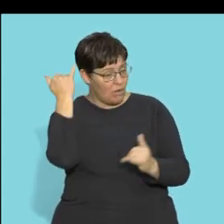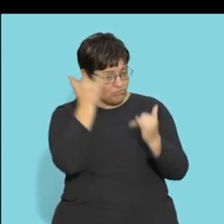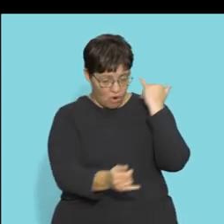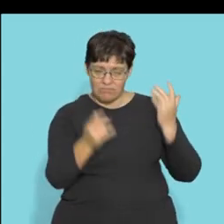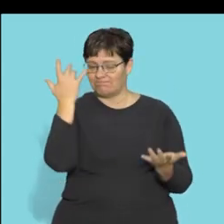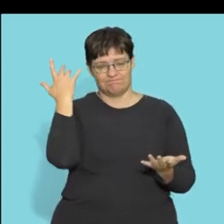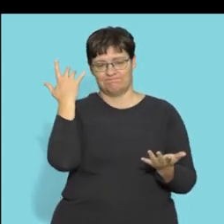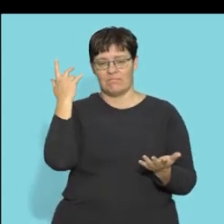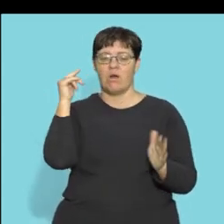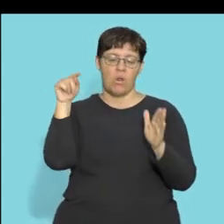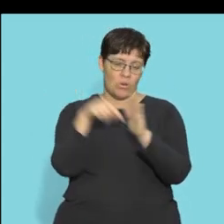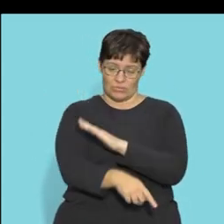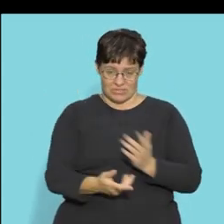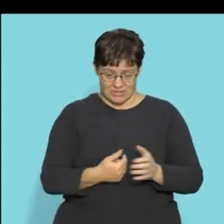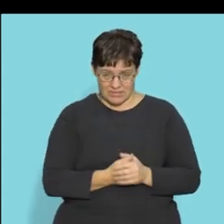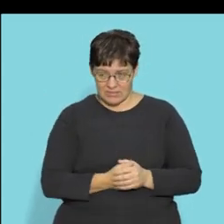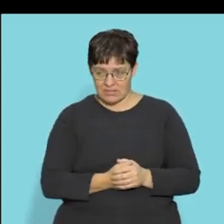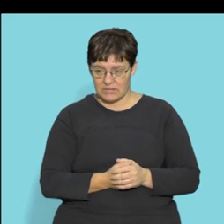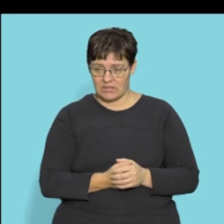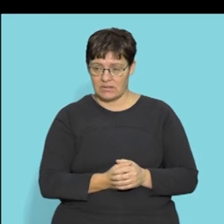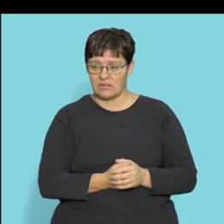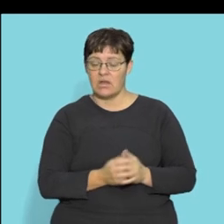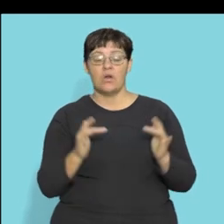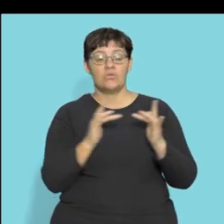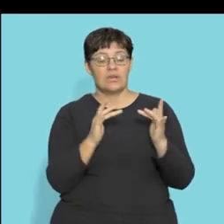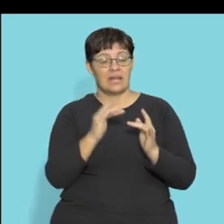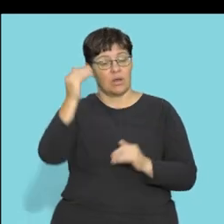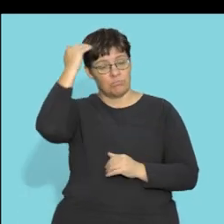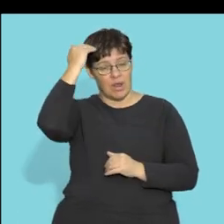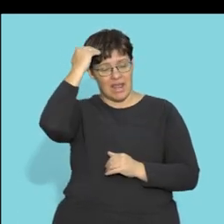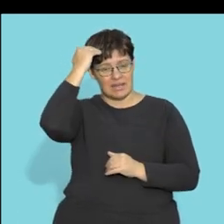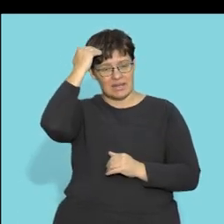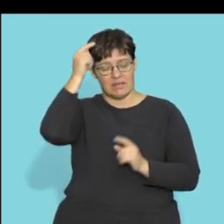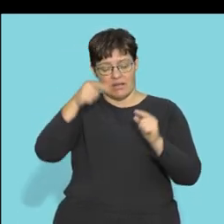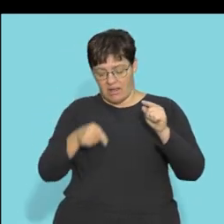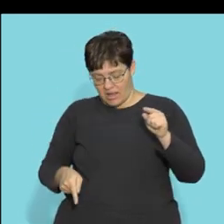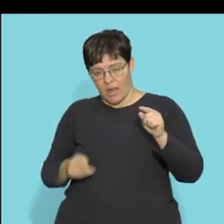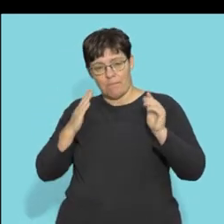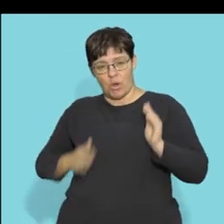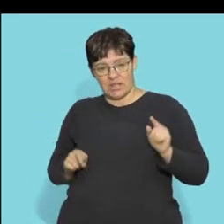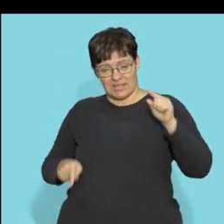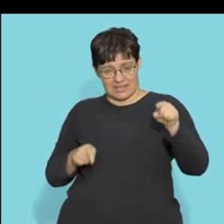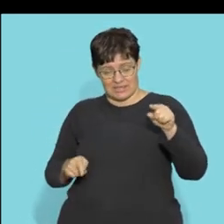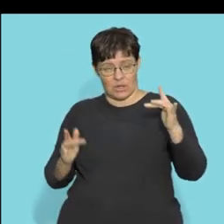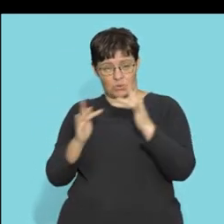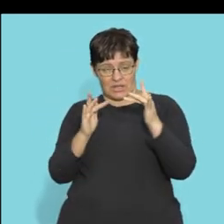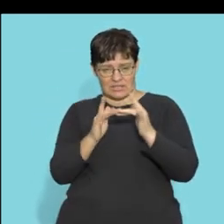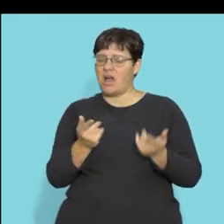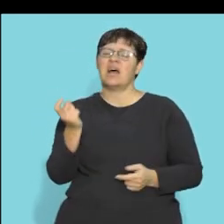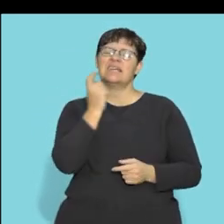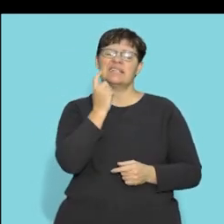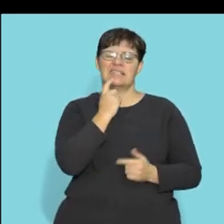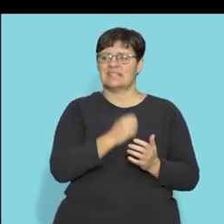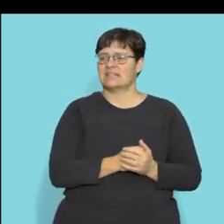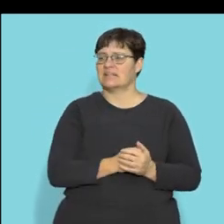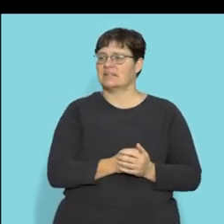watch the spelling don't lose marks unnecessary connects the brain to the rest of the body right